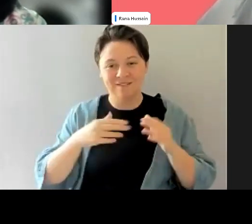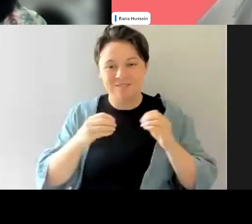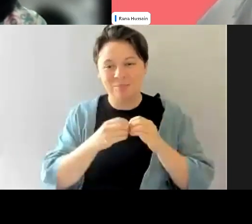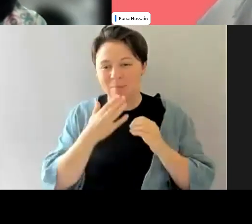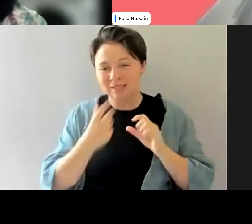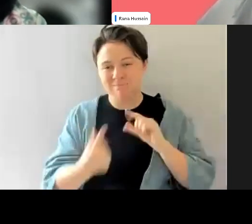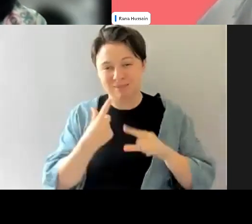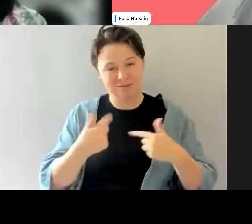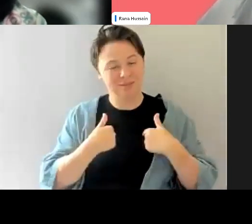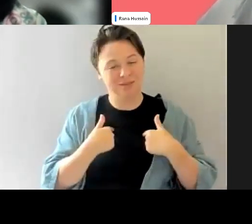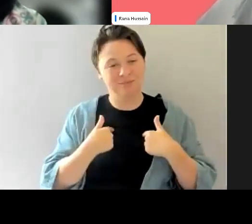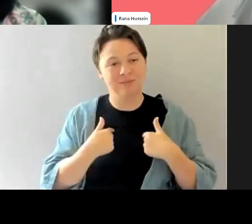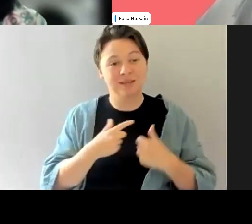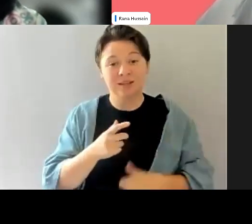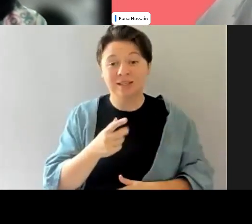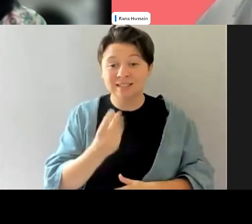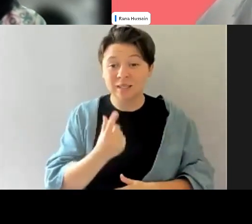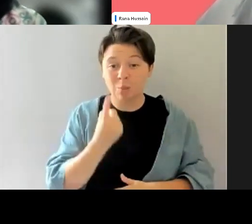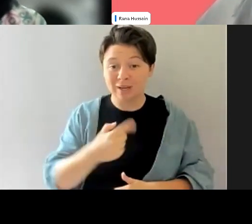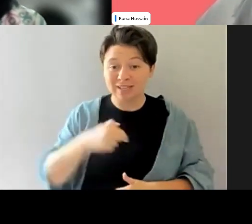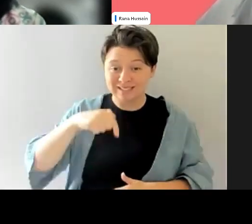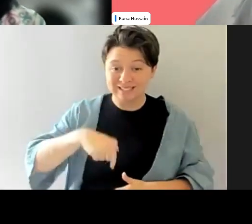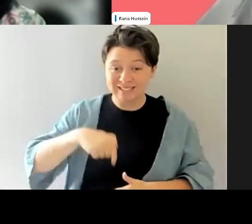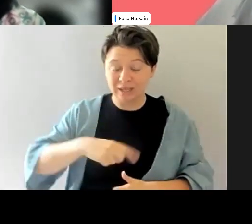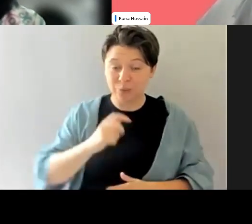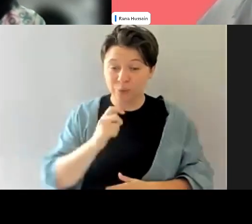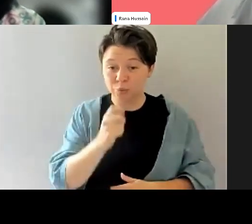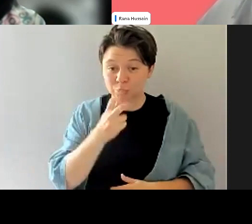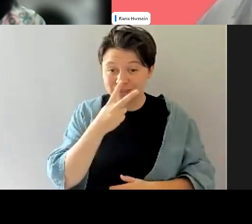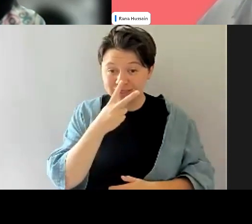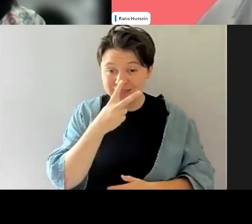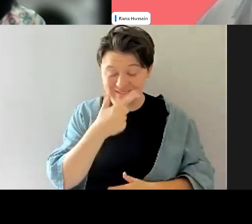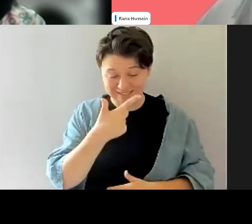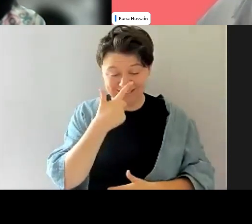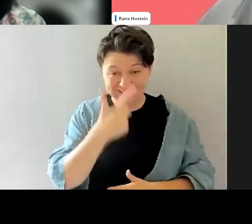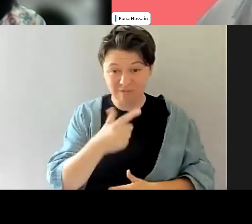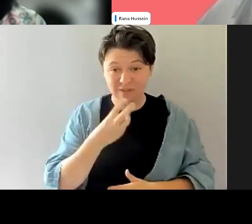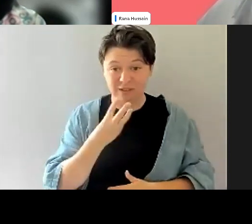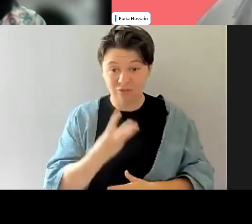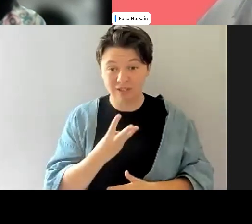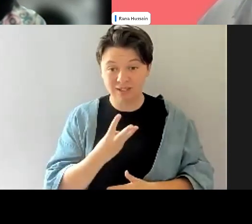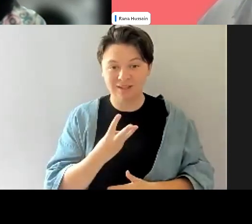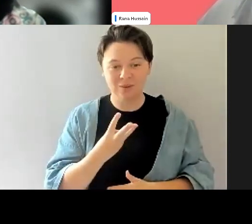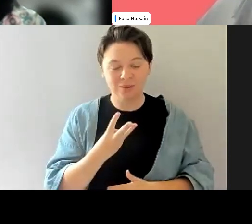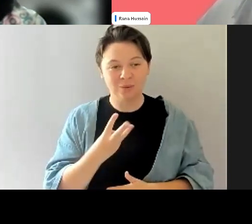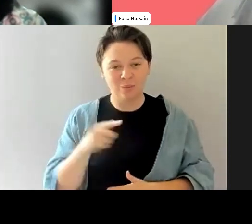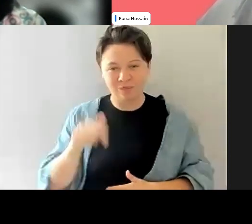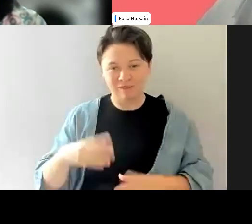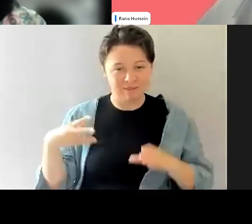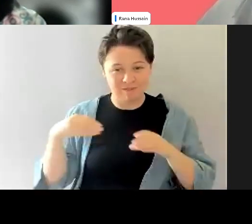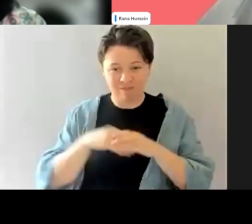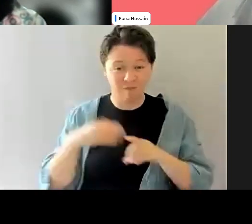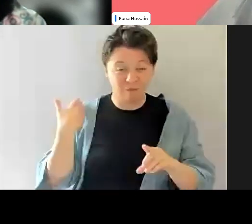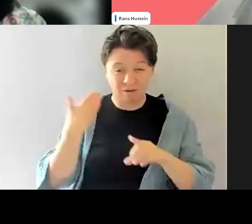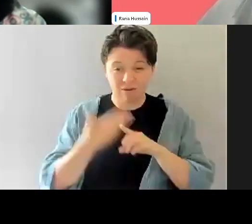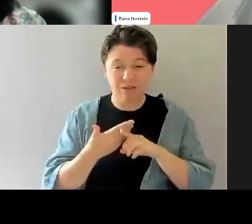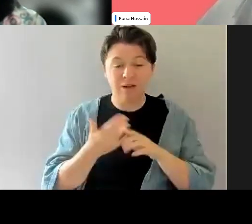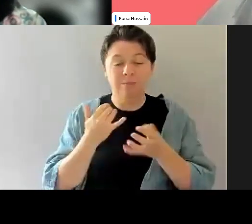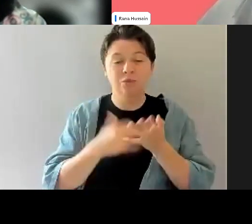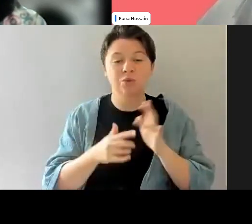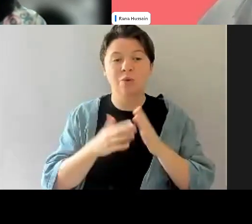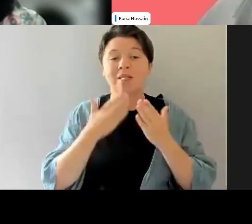else is turning 73 and they've been here a long time. So yeah, really wonderful. And thank you everyone for the, uh, the chat. Um,